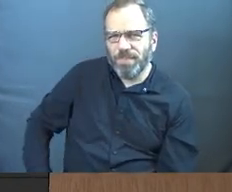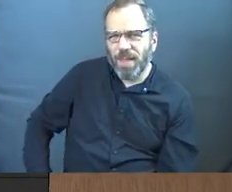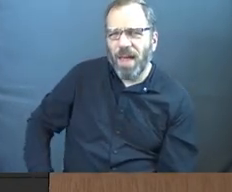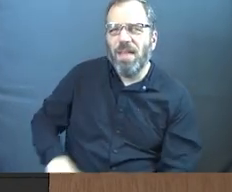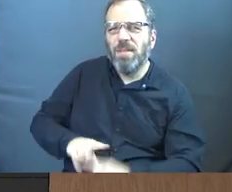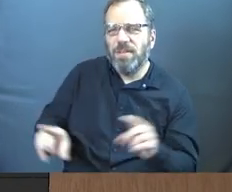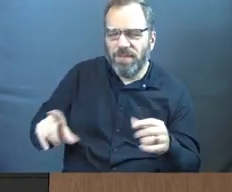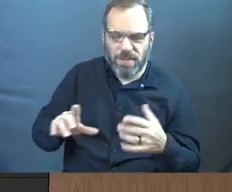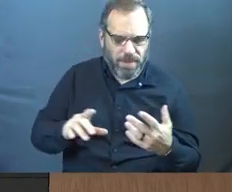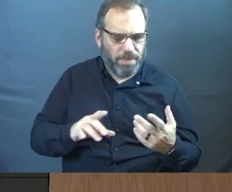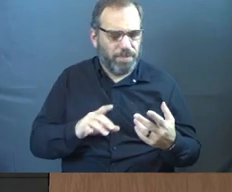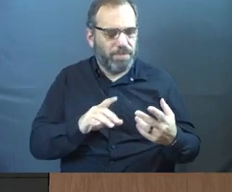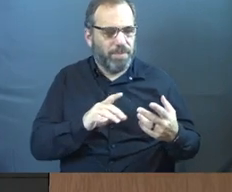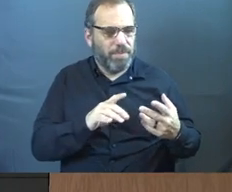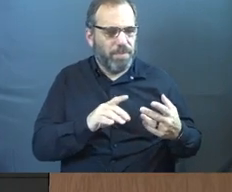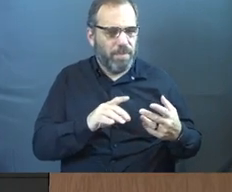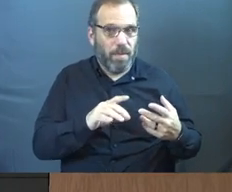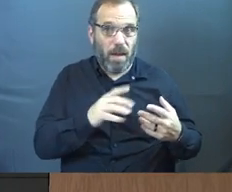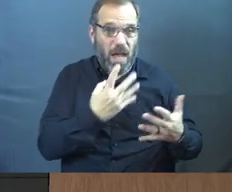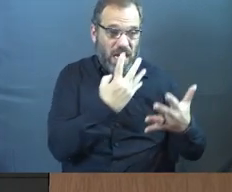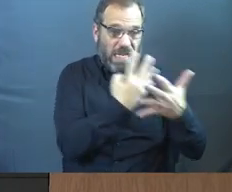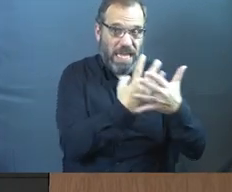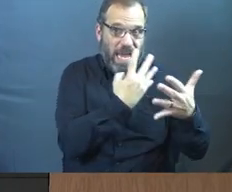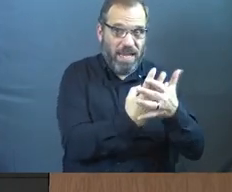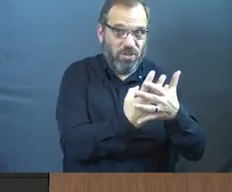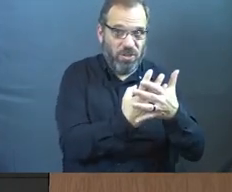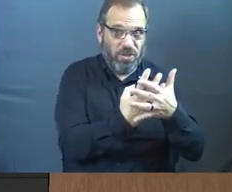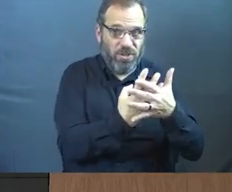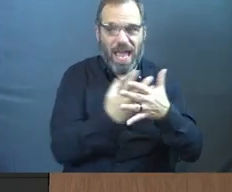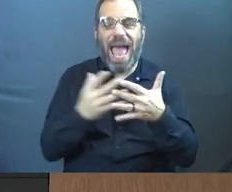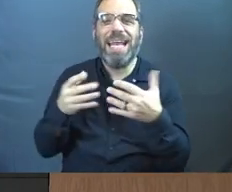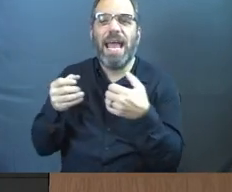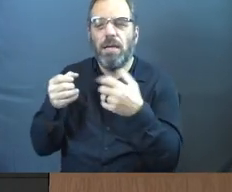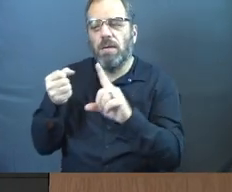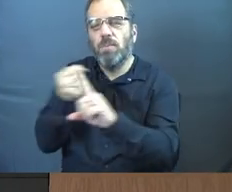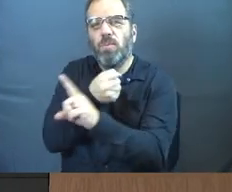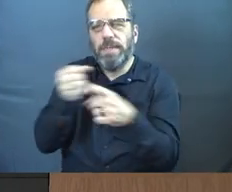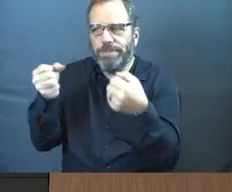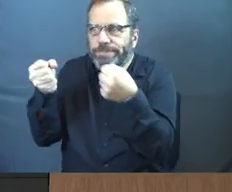a big difference between a cage and a detention center.